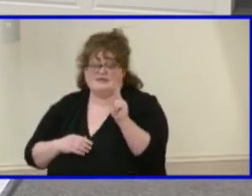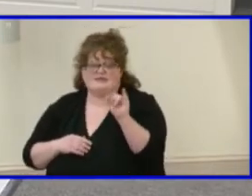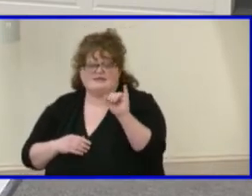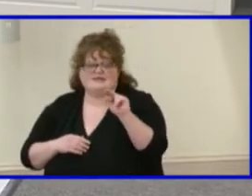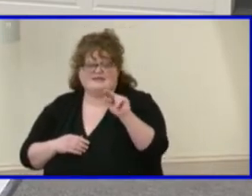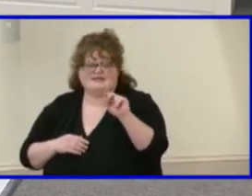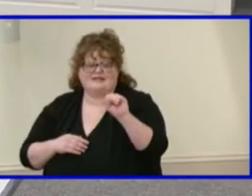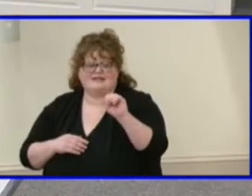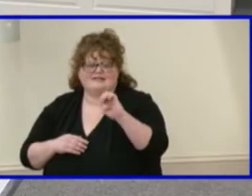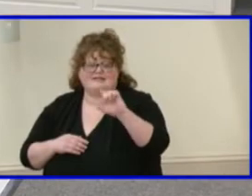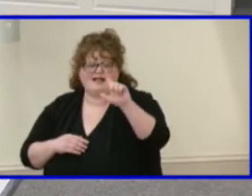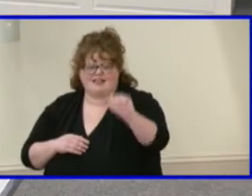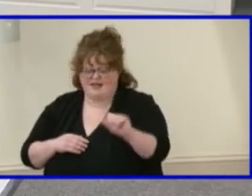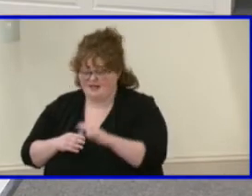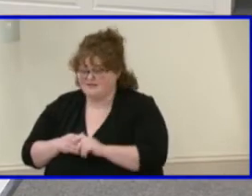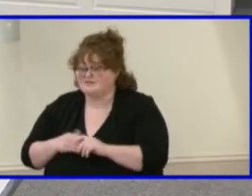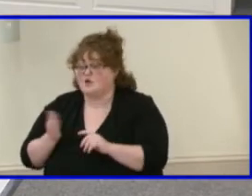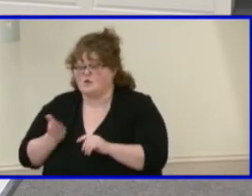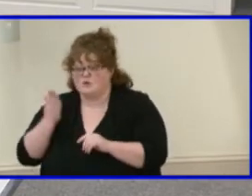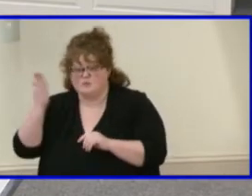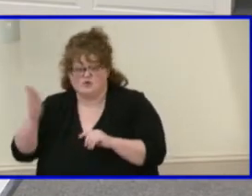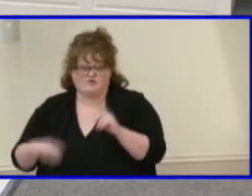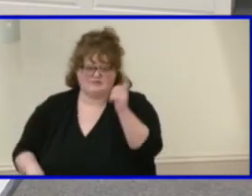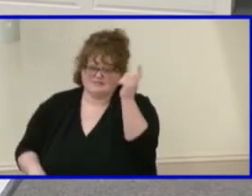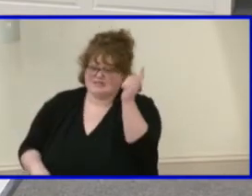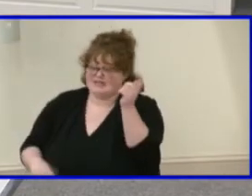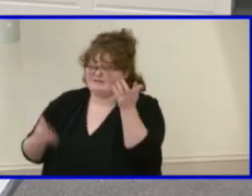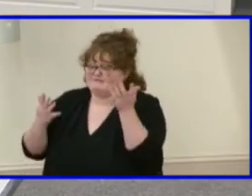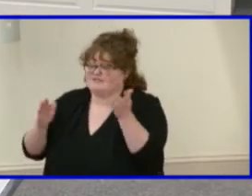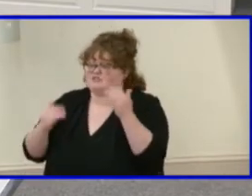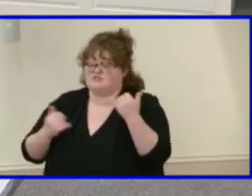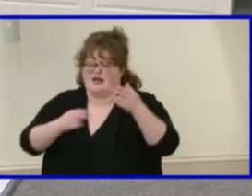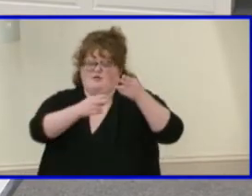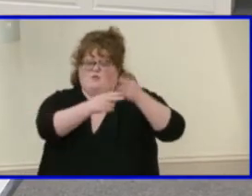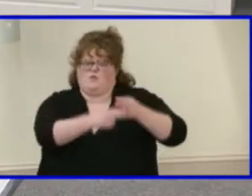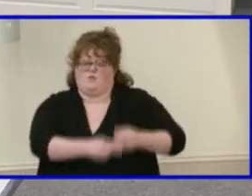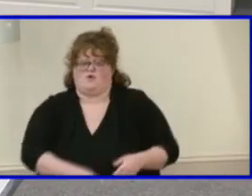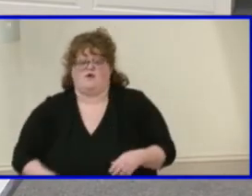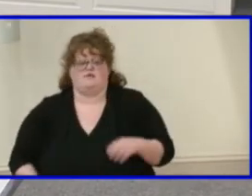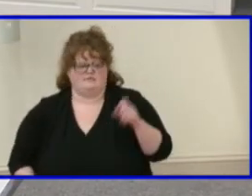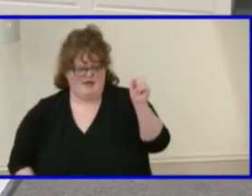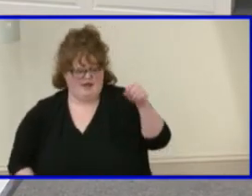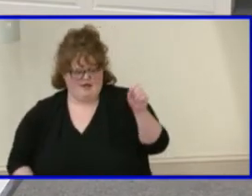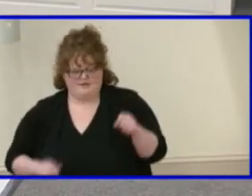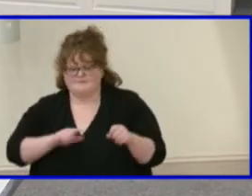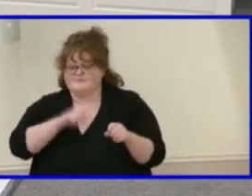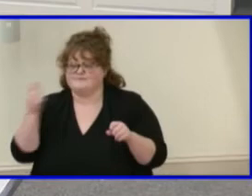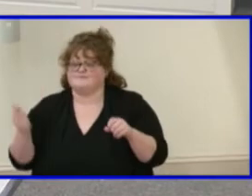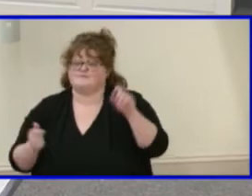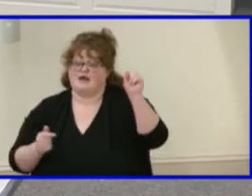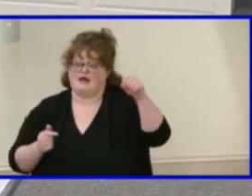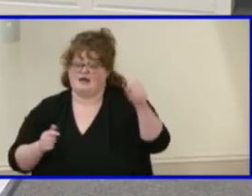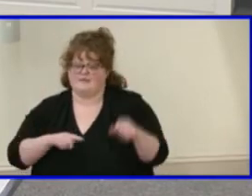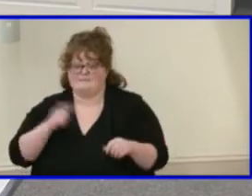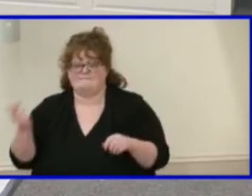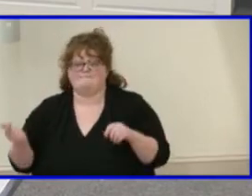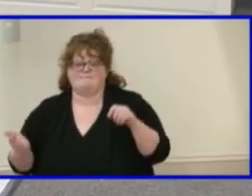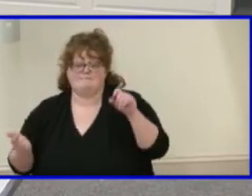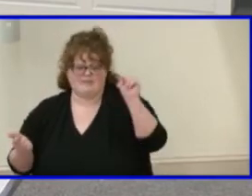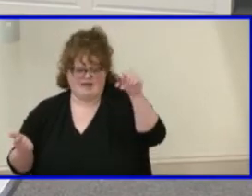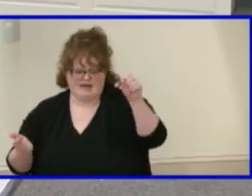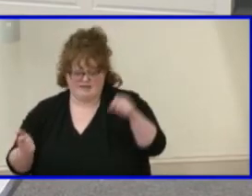All right. It's been moved by Mrs. Shea and seconded by Ms. Kinsella. Roll call vote. Ms. Atkins? Aye. Ms. Kinsella? Aye. Ms. Ogburn?